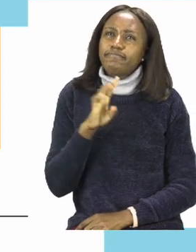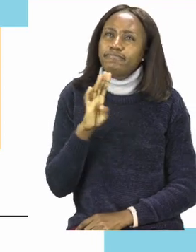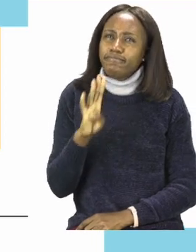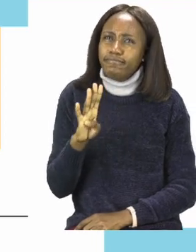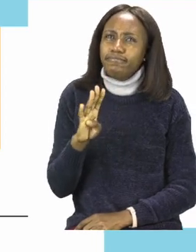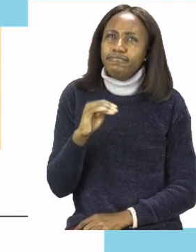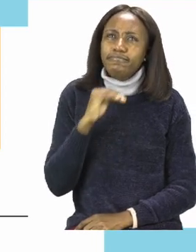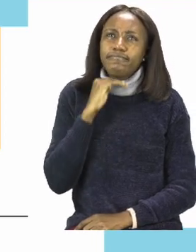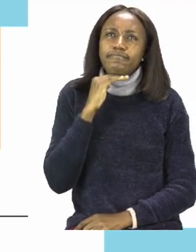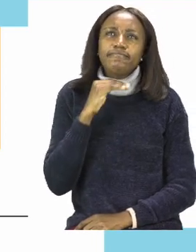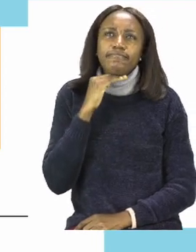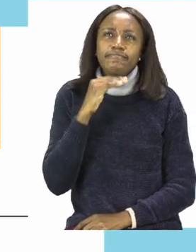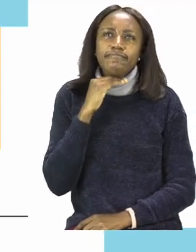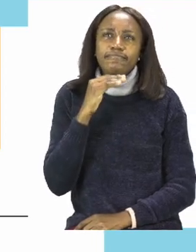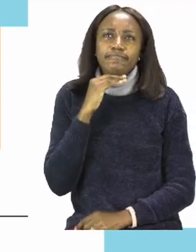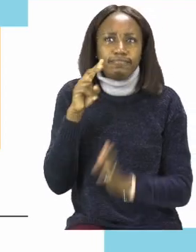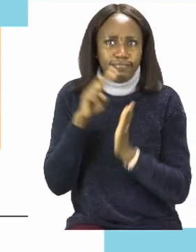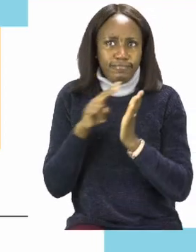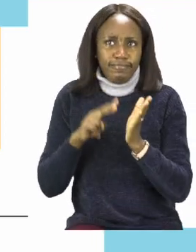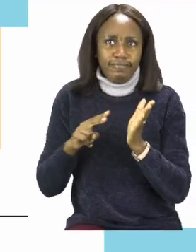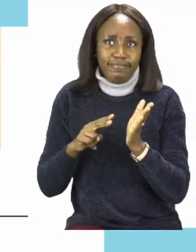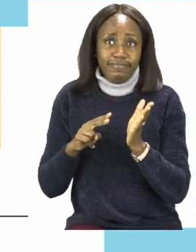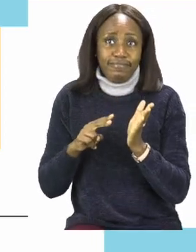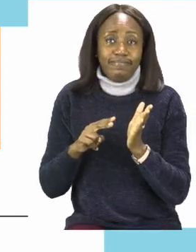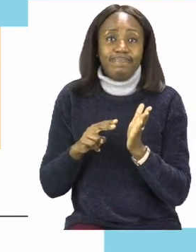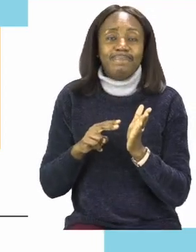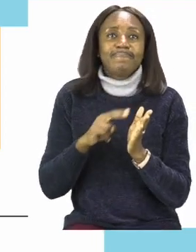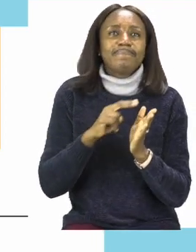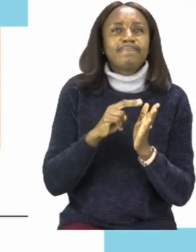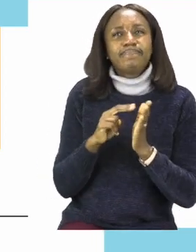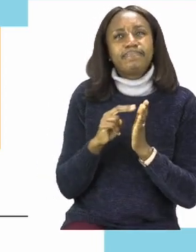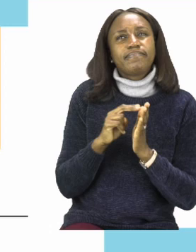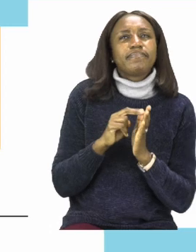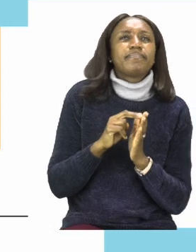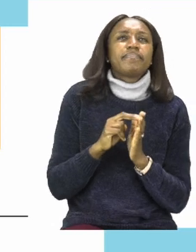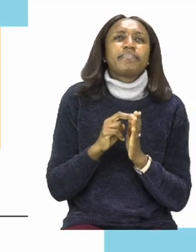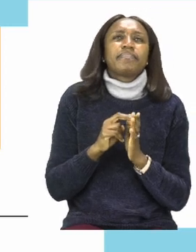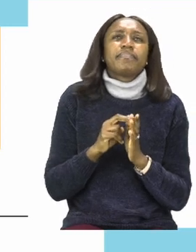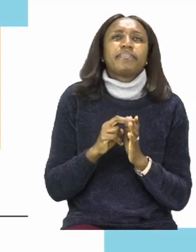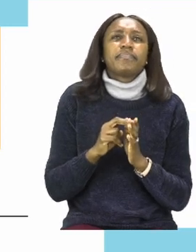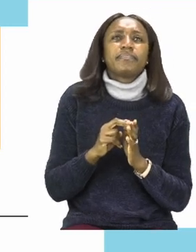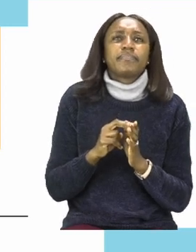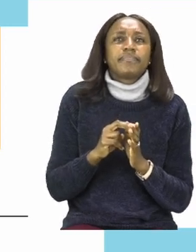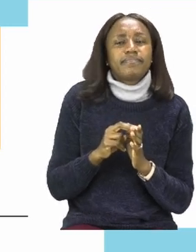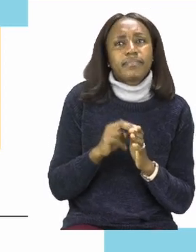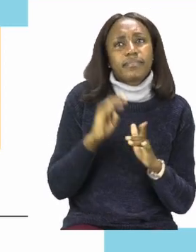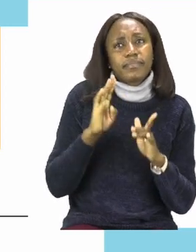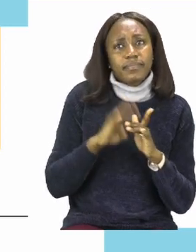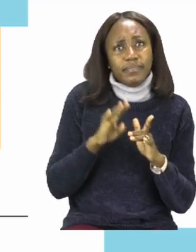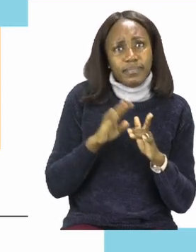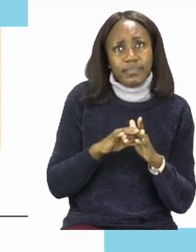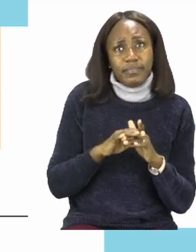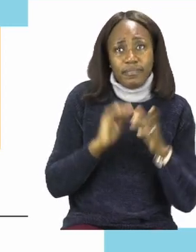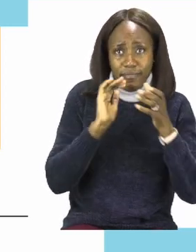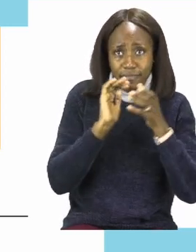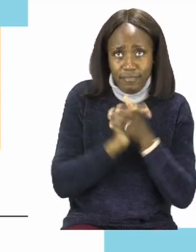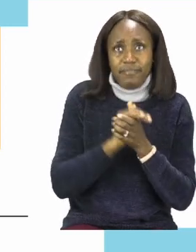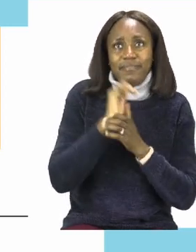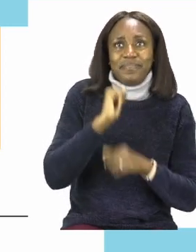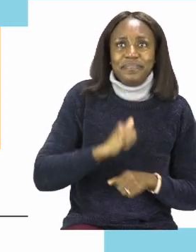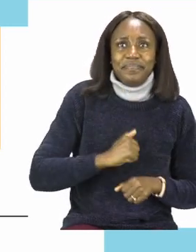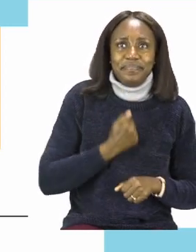to be doing a reading comprehension. Now this one is all about my friend